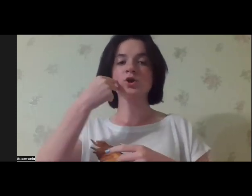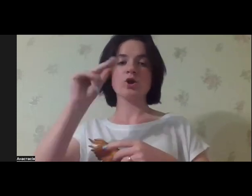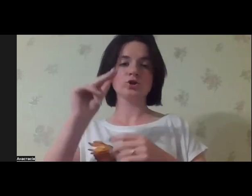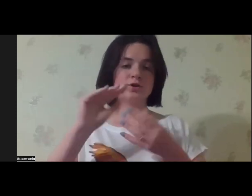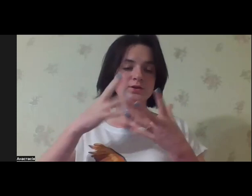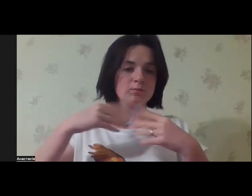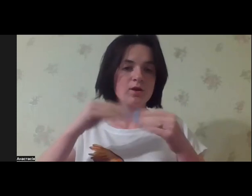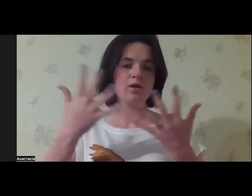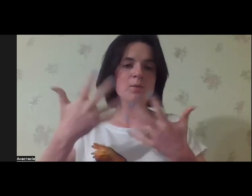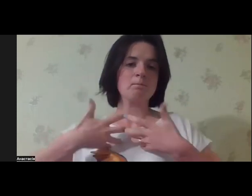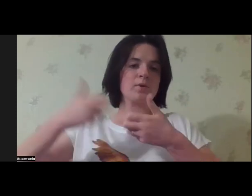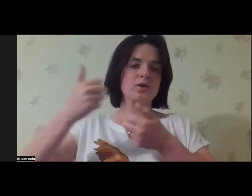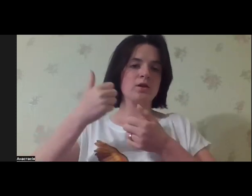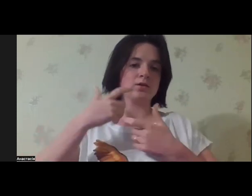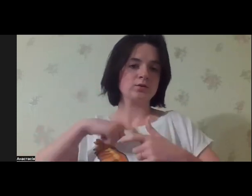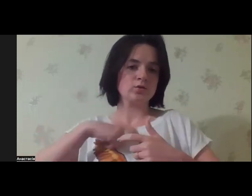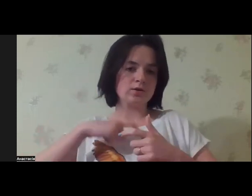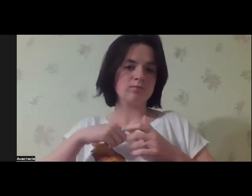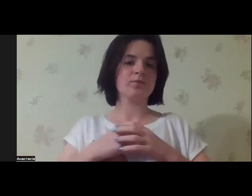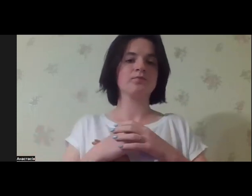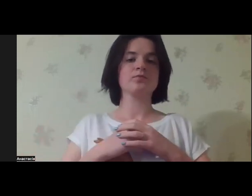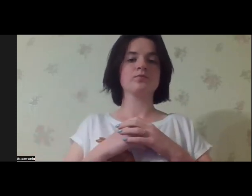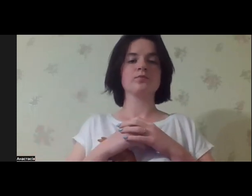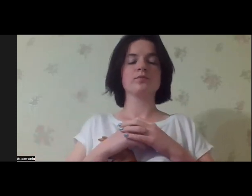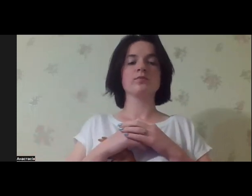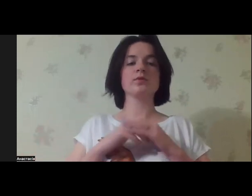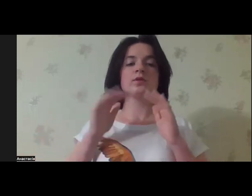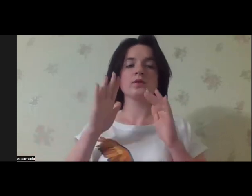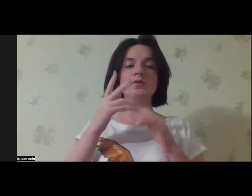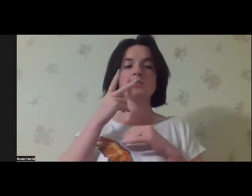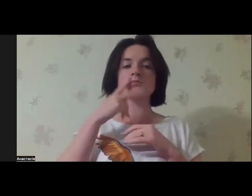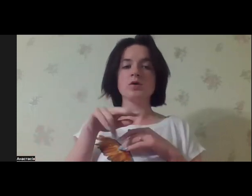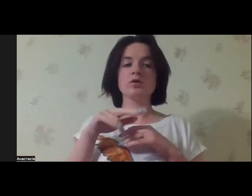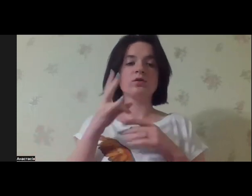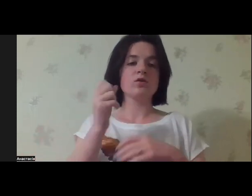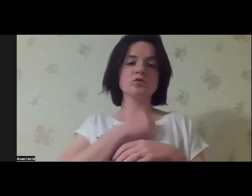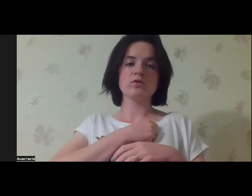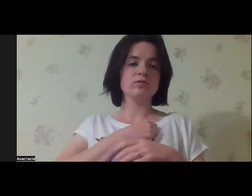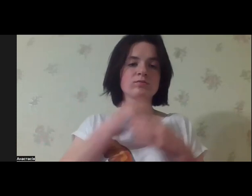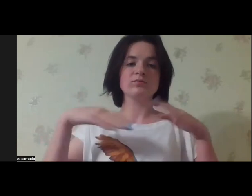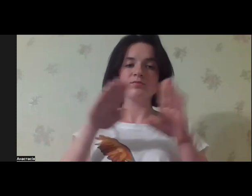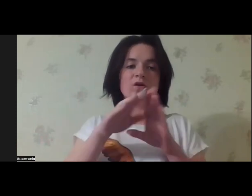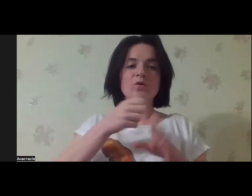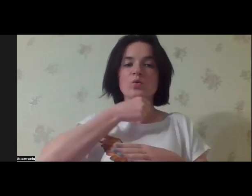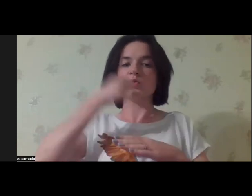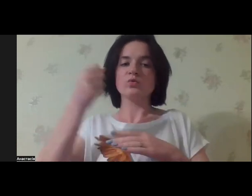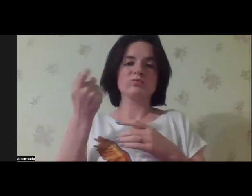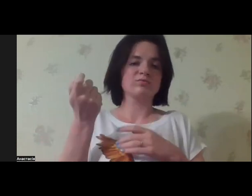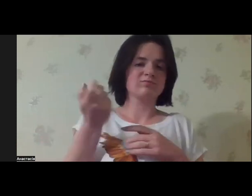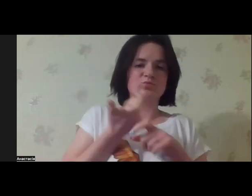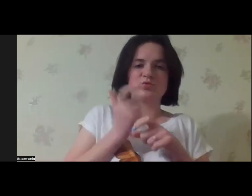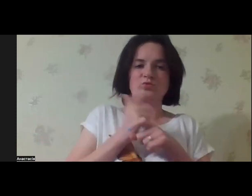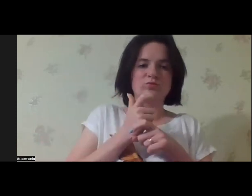But fortunately, my life changed and the family adopted me in such an adult age because unfortunately,